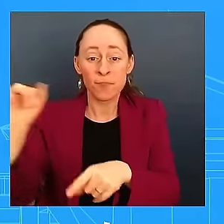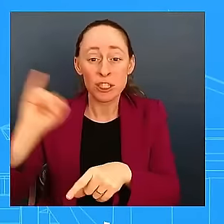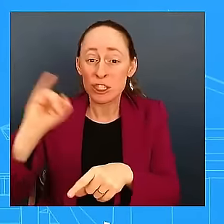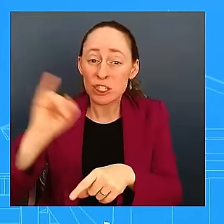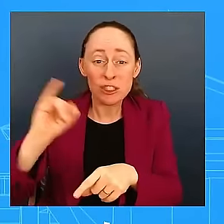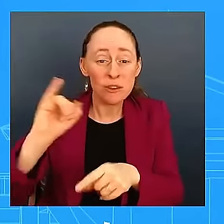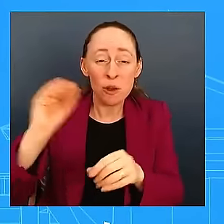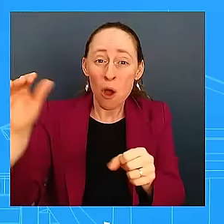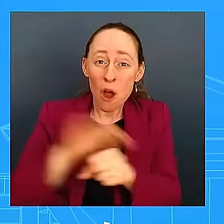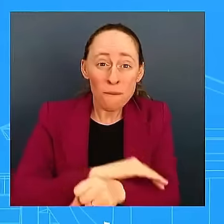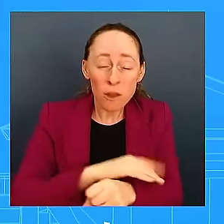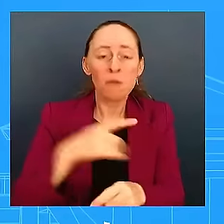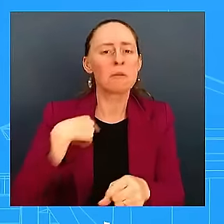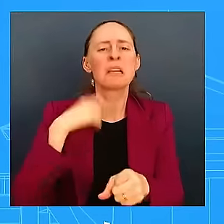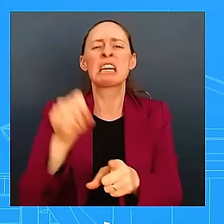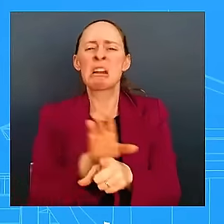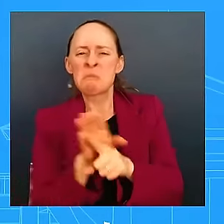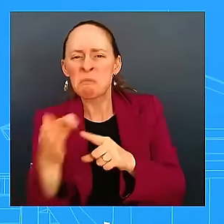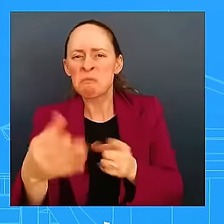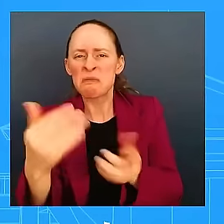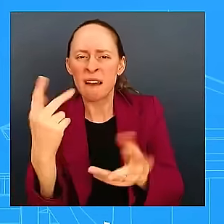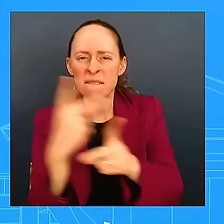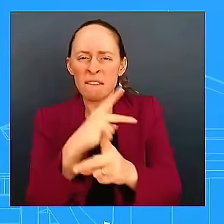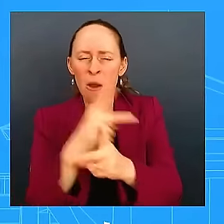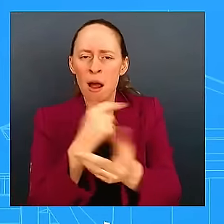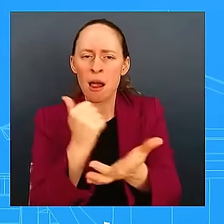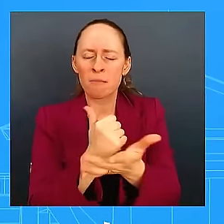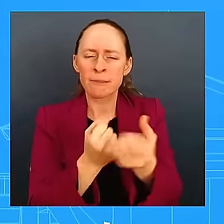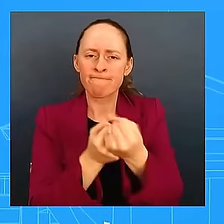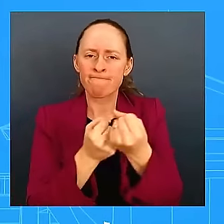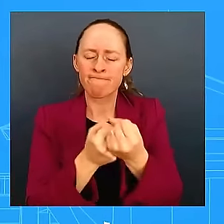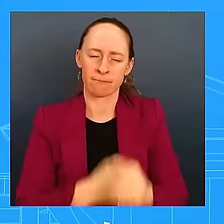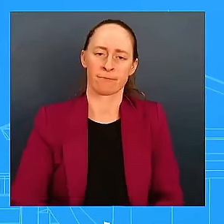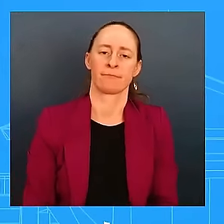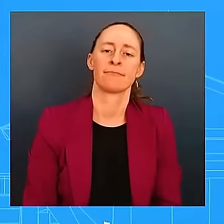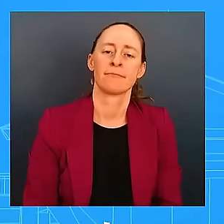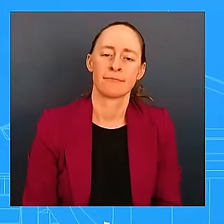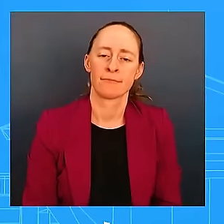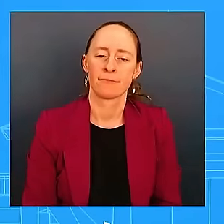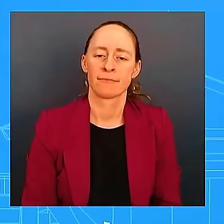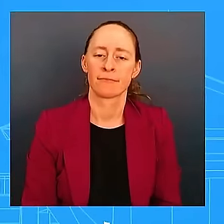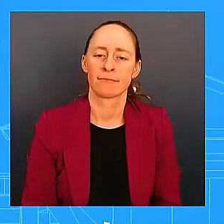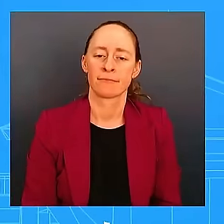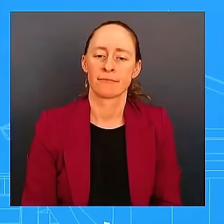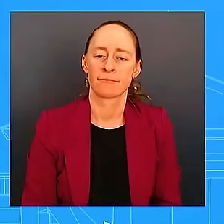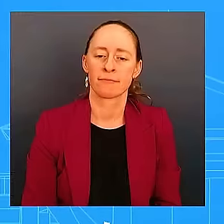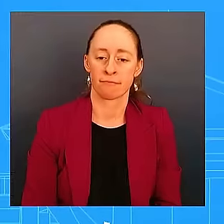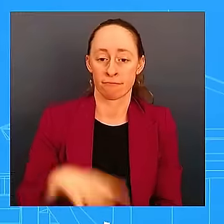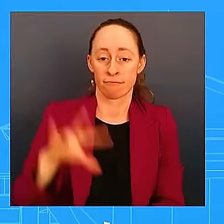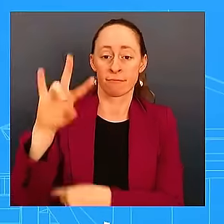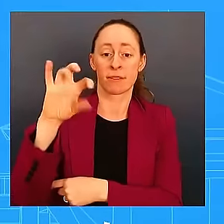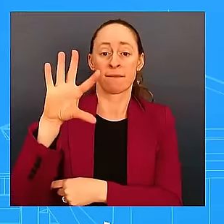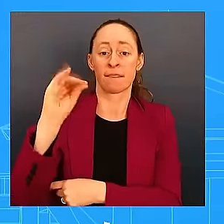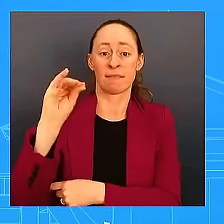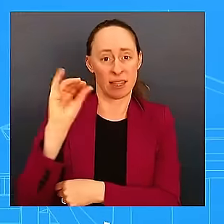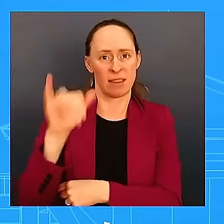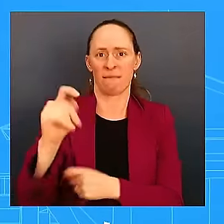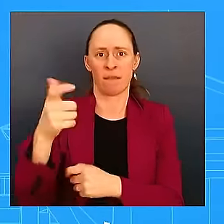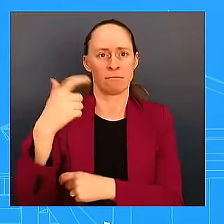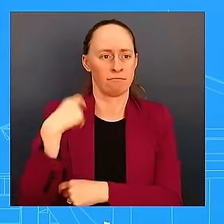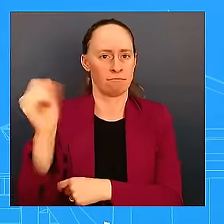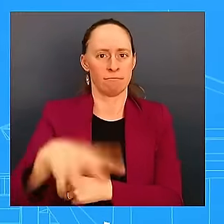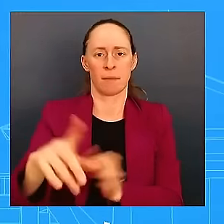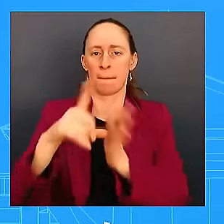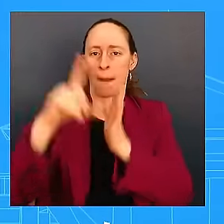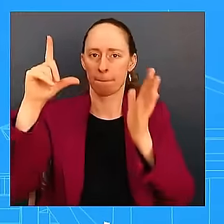will see the fastest typically is that initial $750. Any damages to their home, we still have to assess